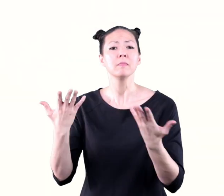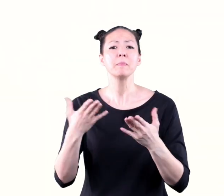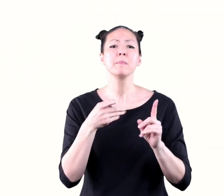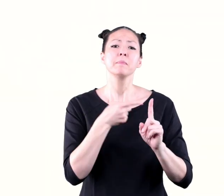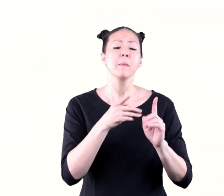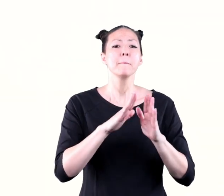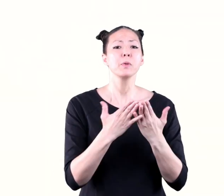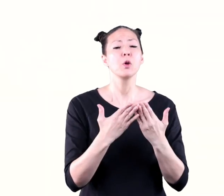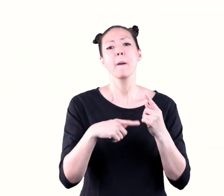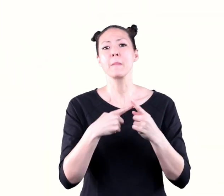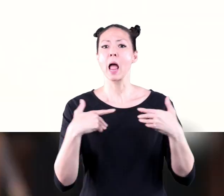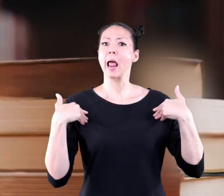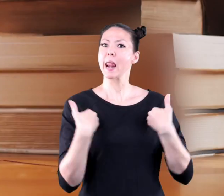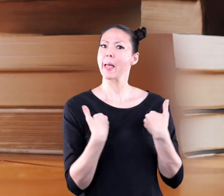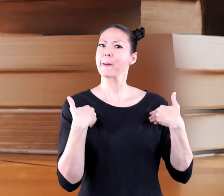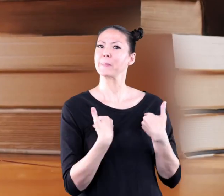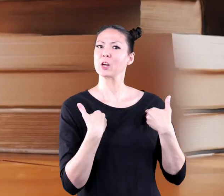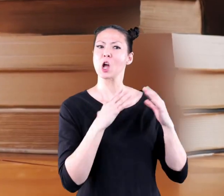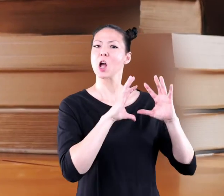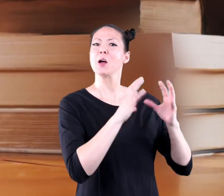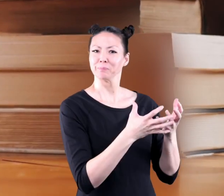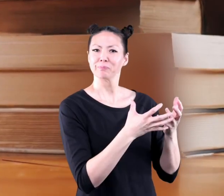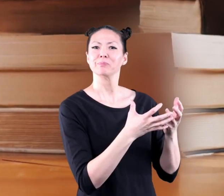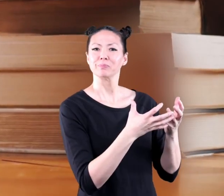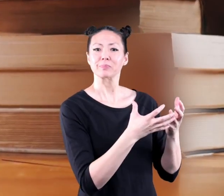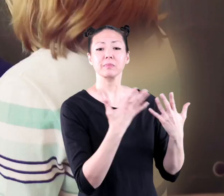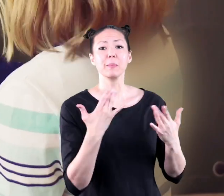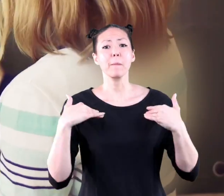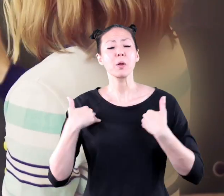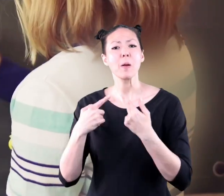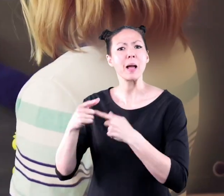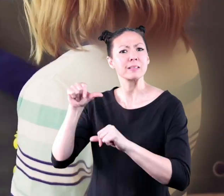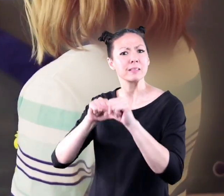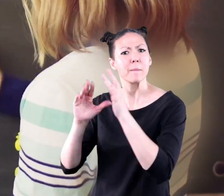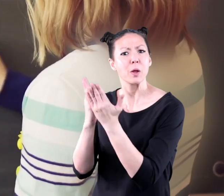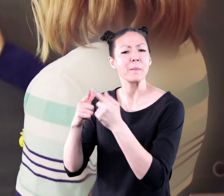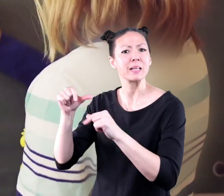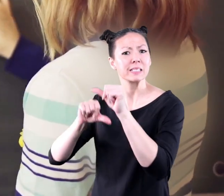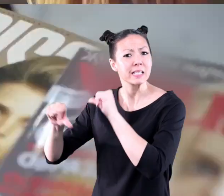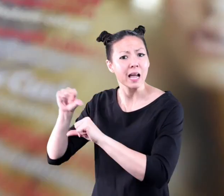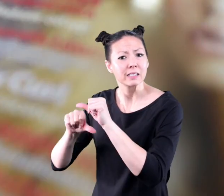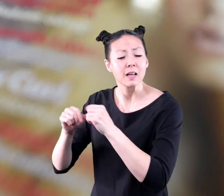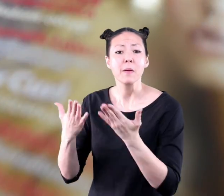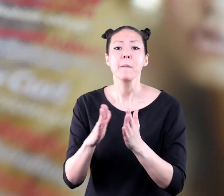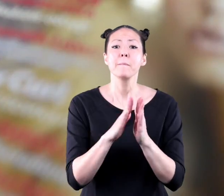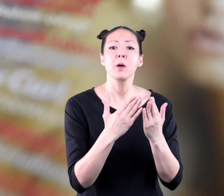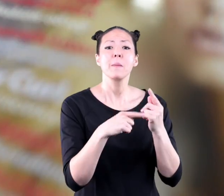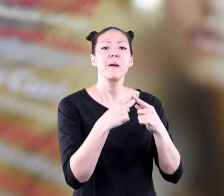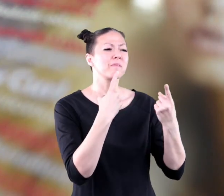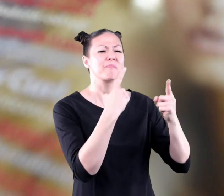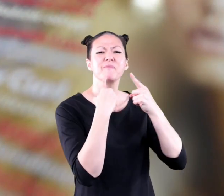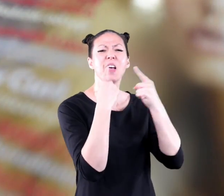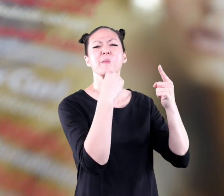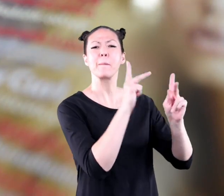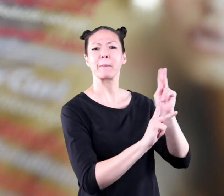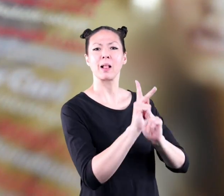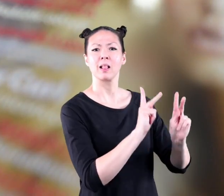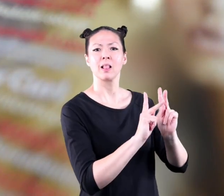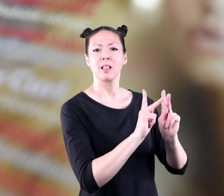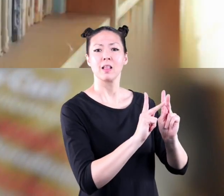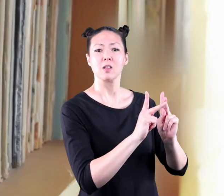you could have groups like books about animals books about science and books about famous people